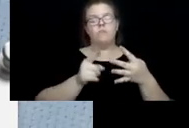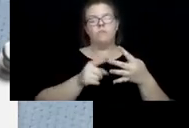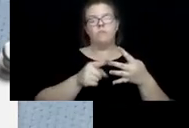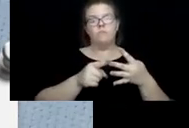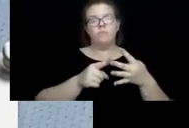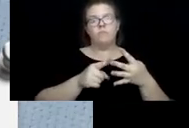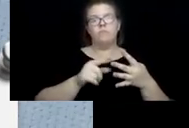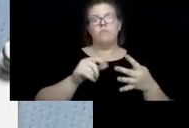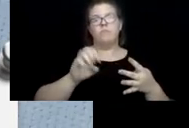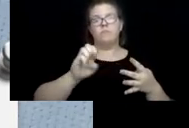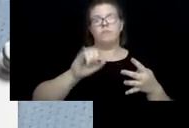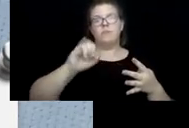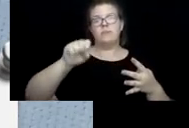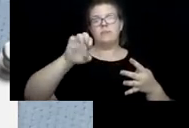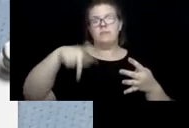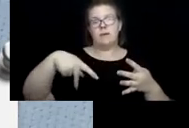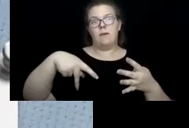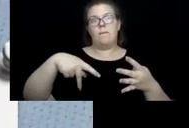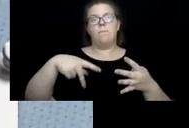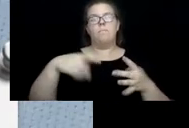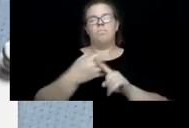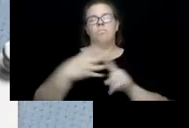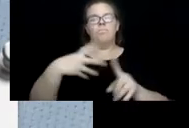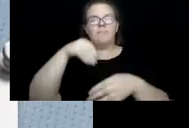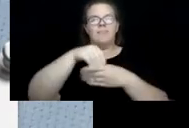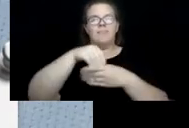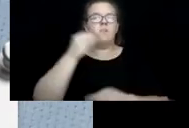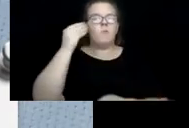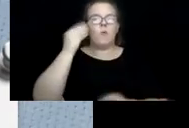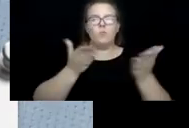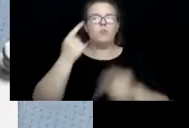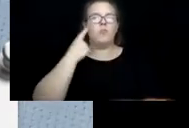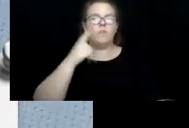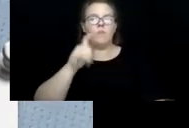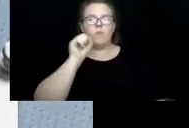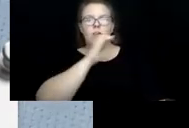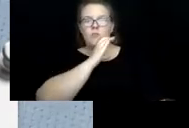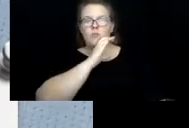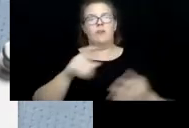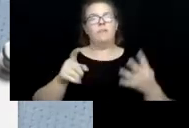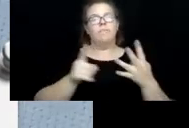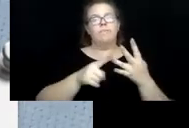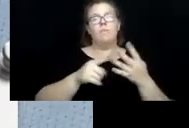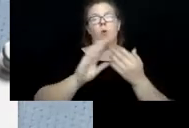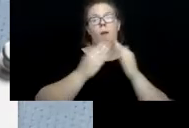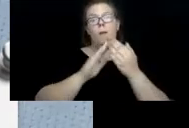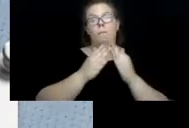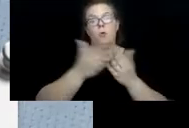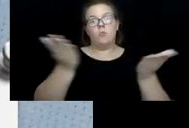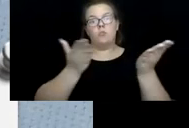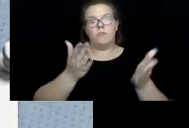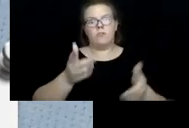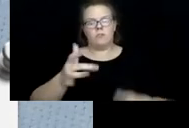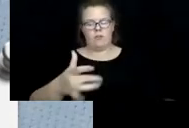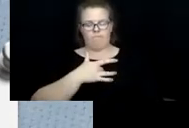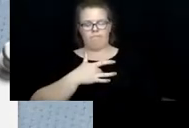ISA, that's the Expanded In-Home Services for the Elderly, Community Services, one that's near and dear to my heart because that's what